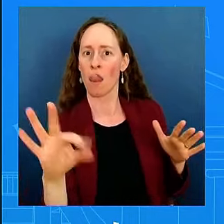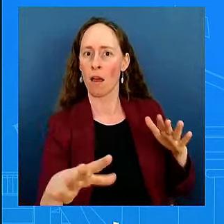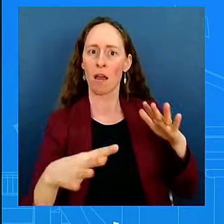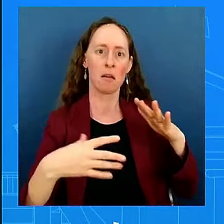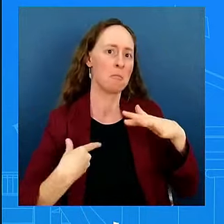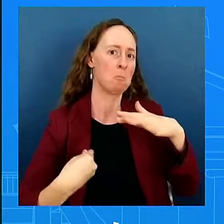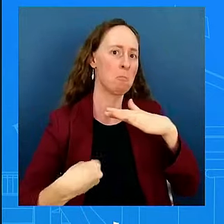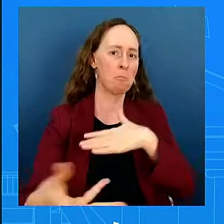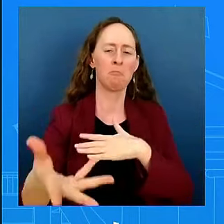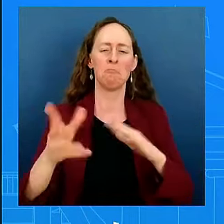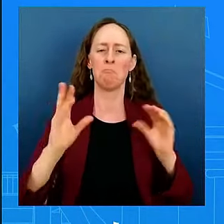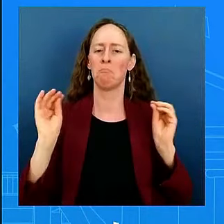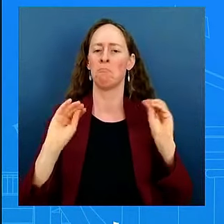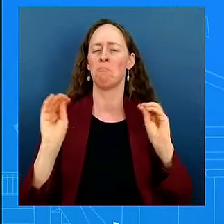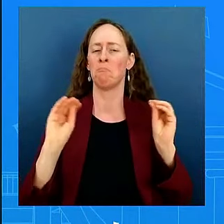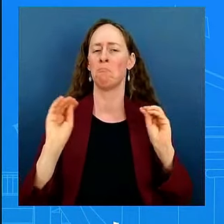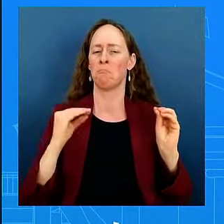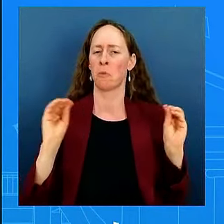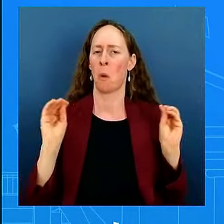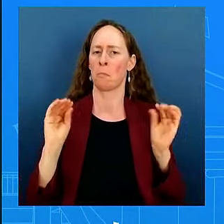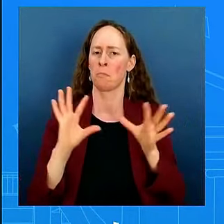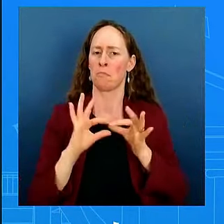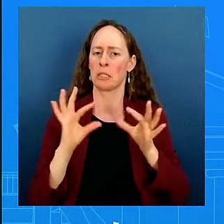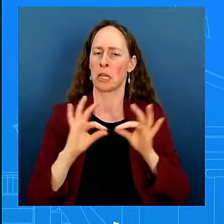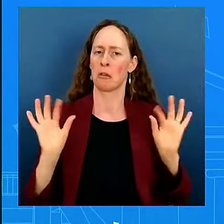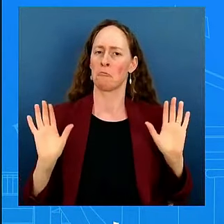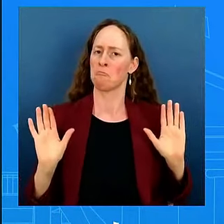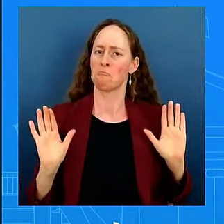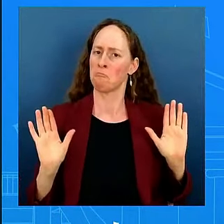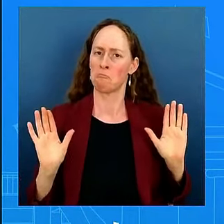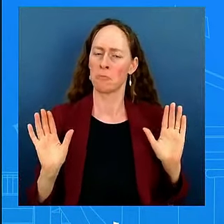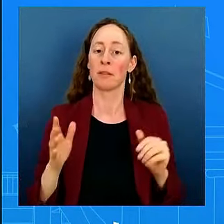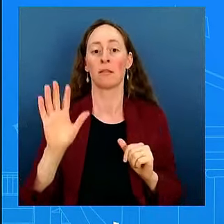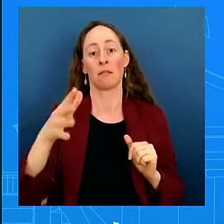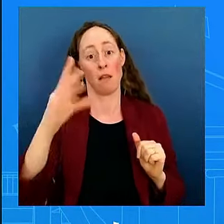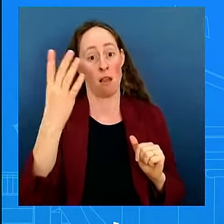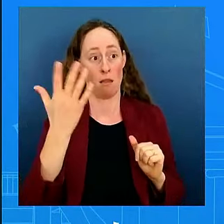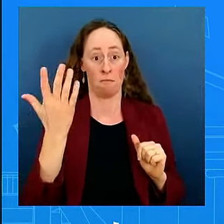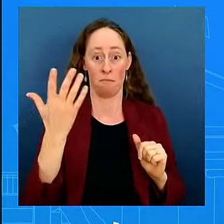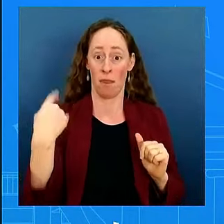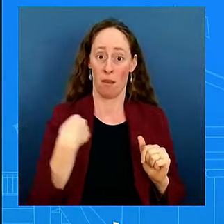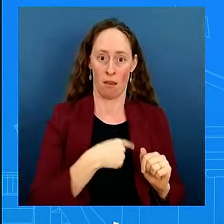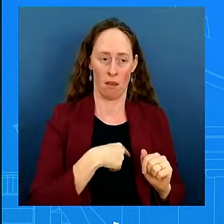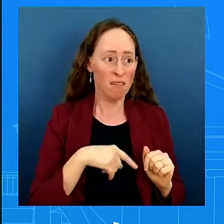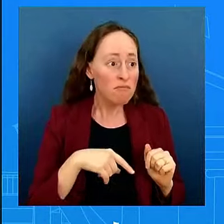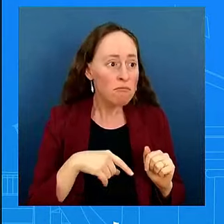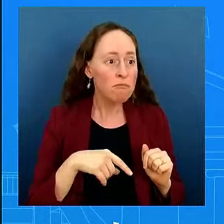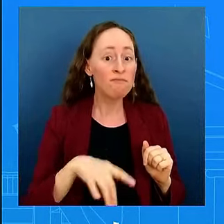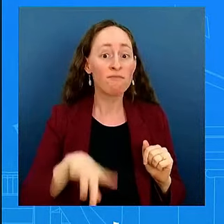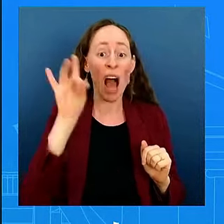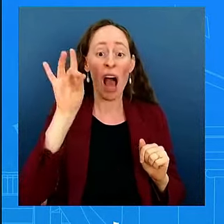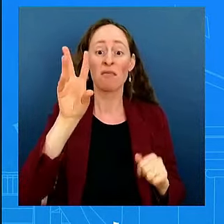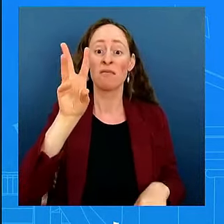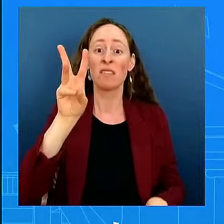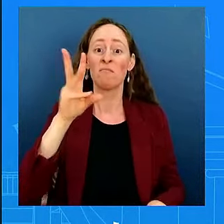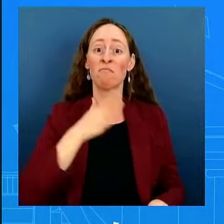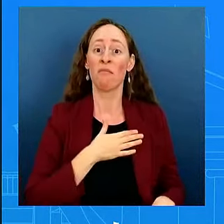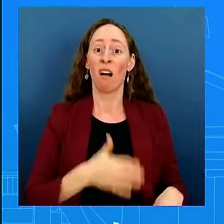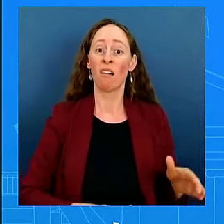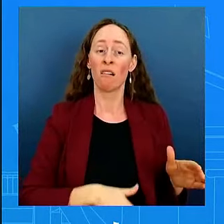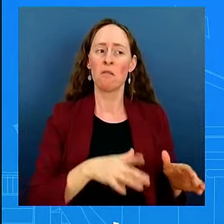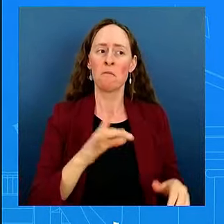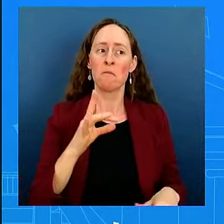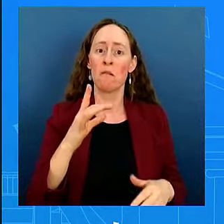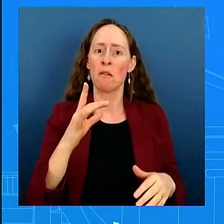The latest events were heinous. There were heinous murders. And Hamas has even more American blood on its hands.